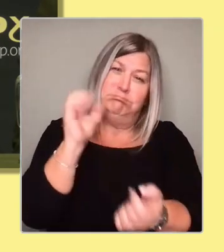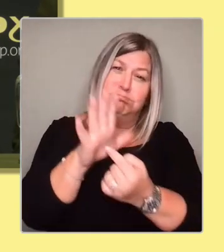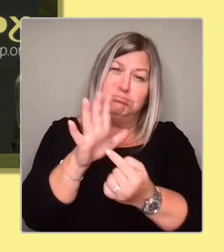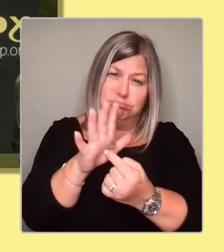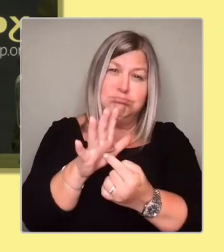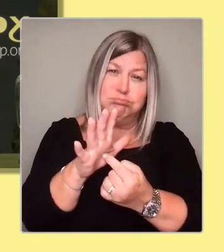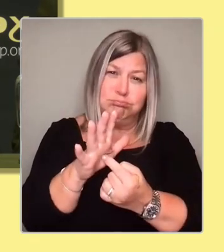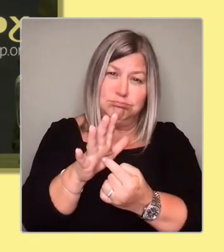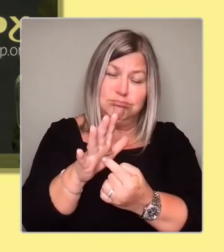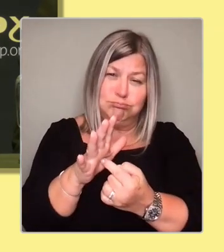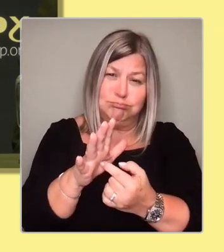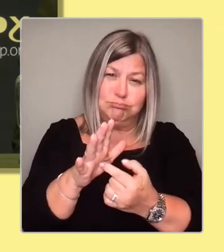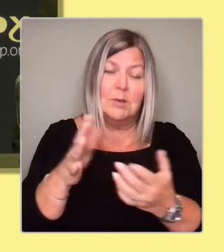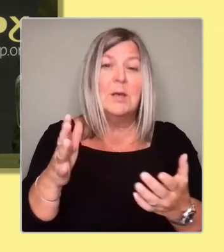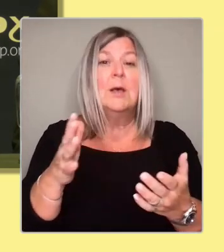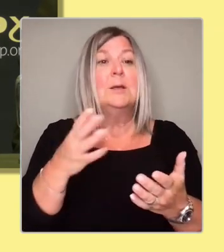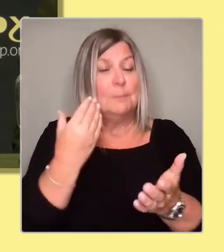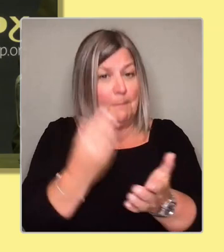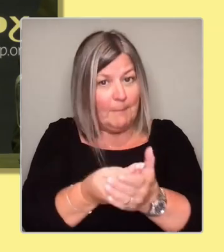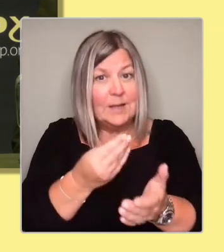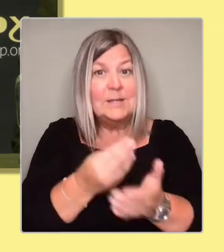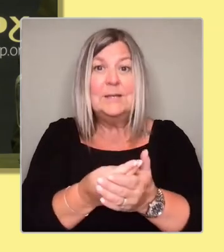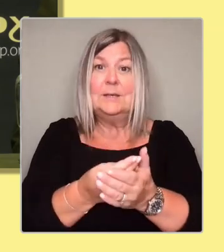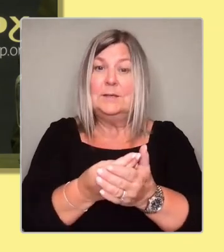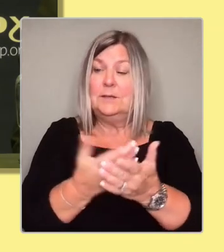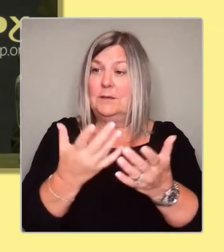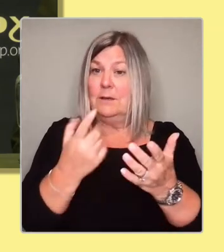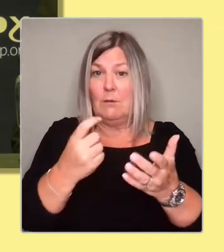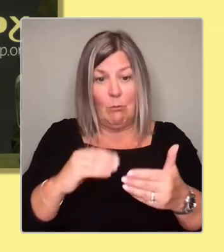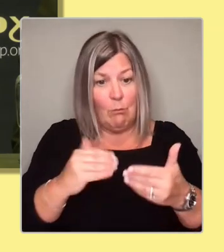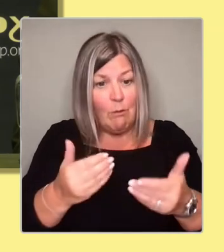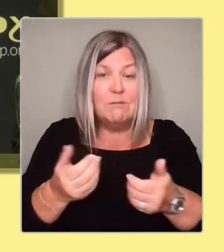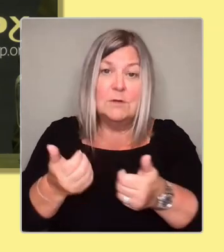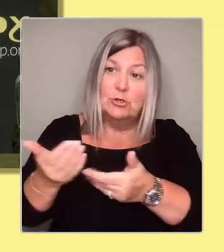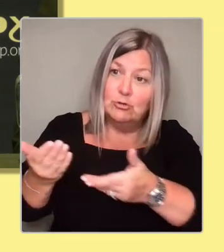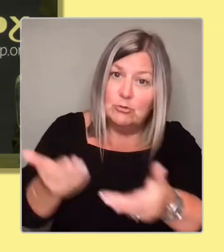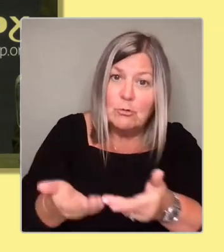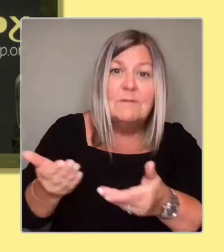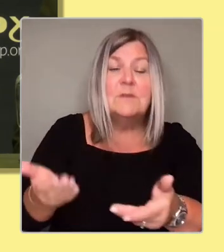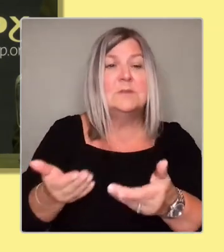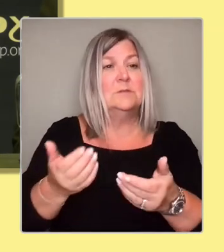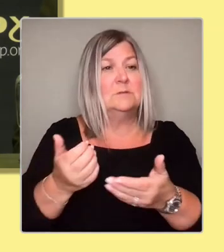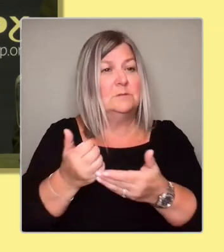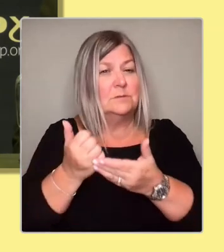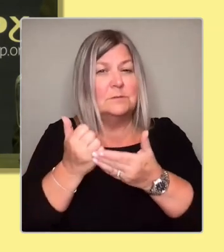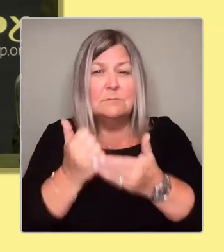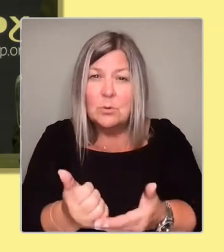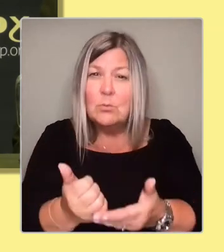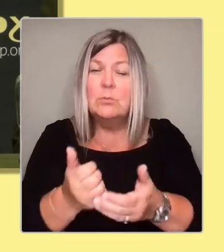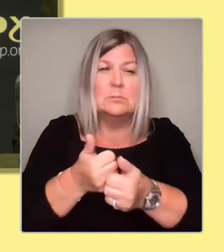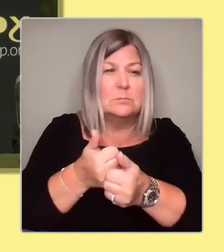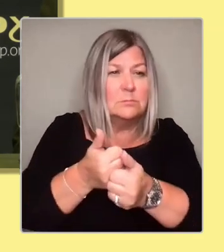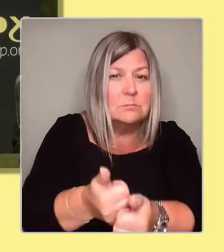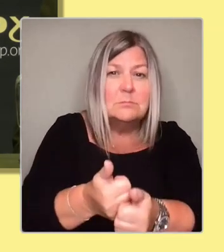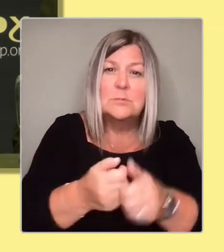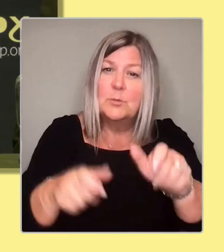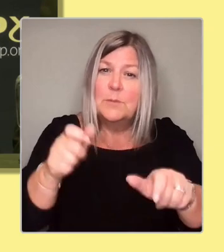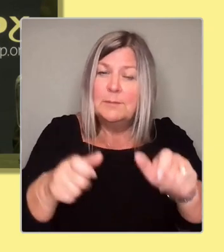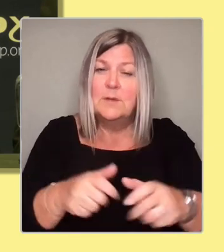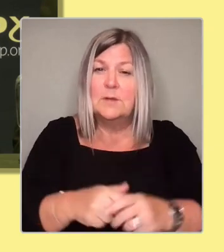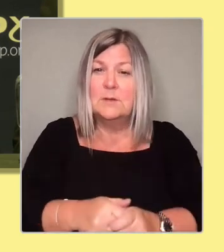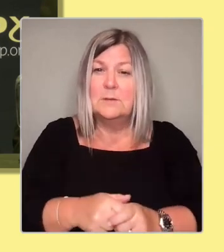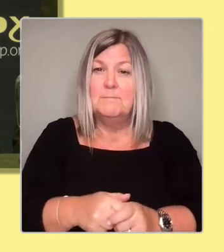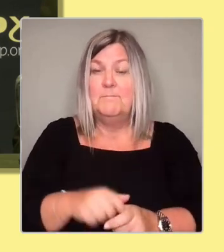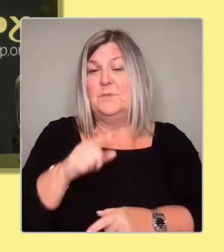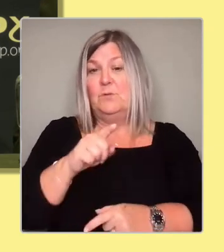services that we provide, the help that we offer. The funding settlement underpins those rights. And